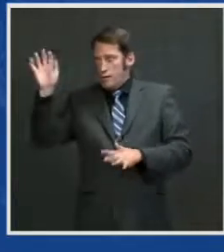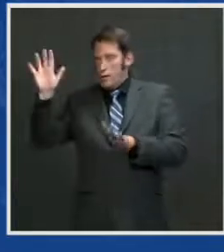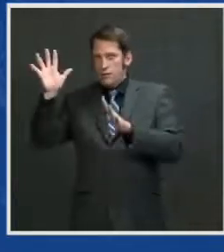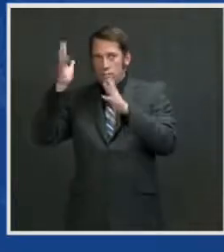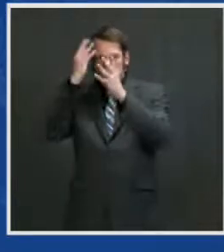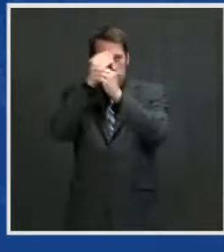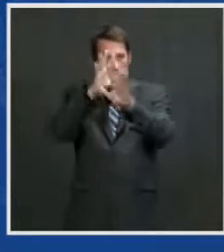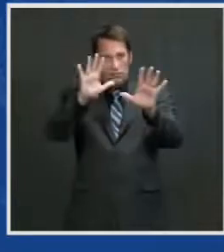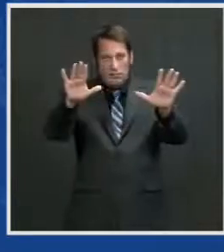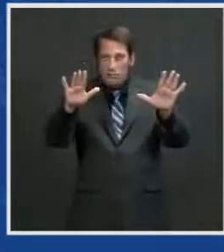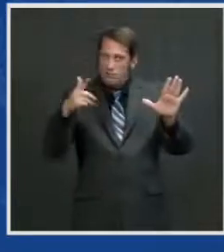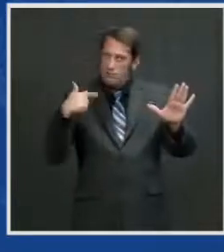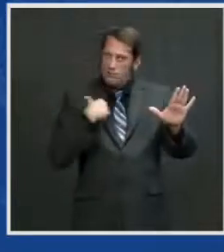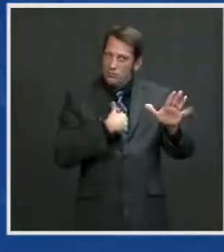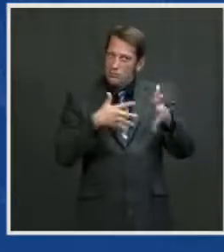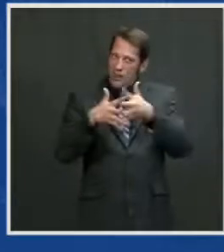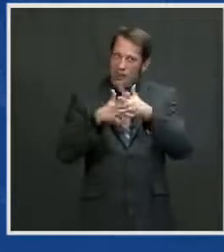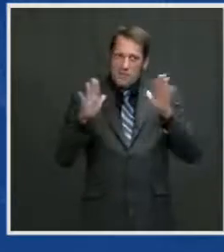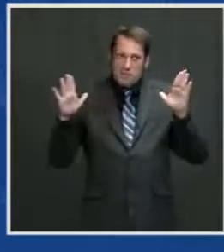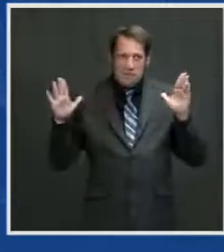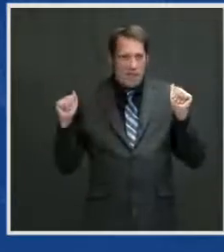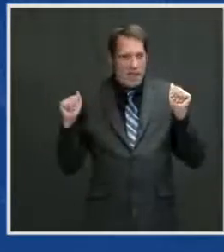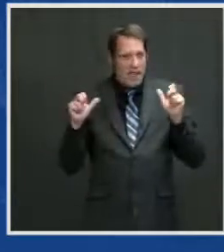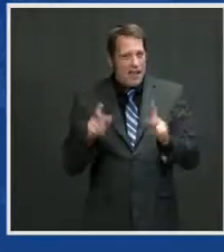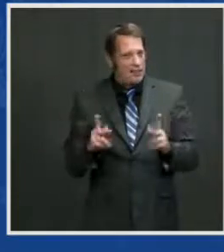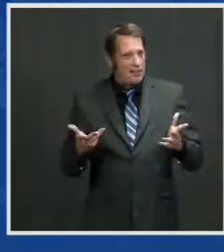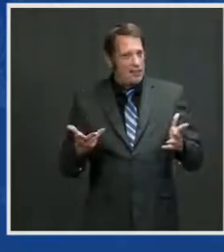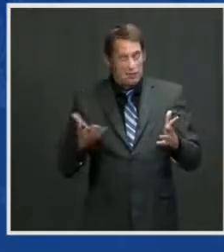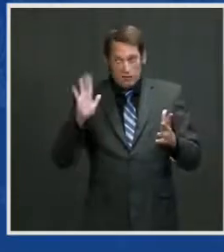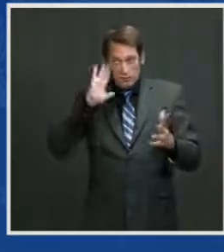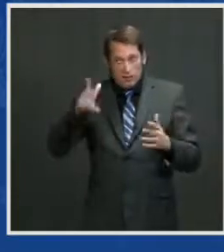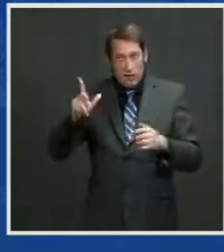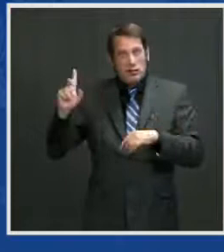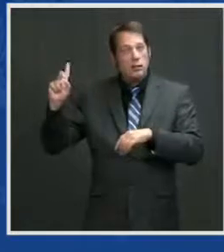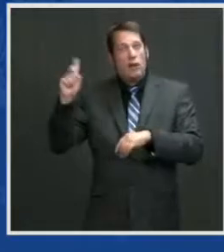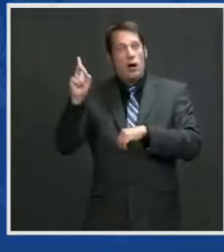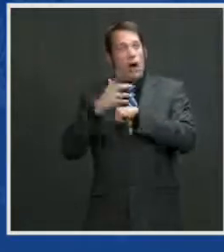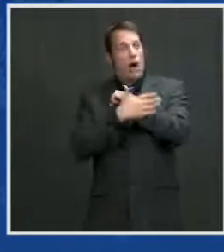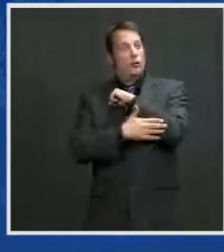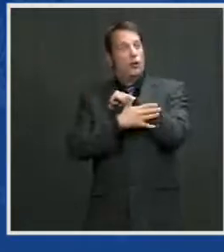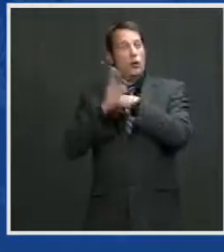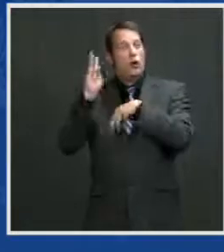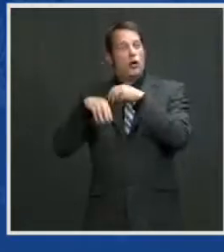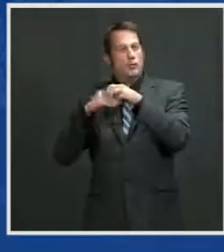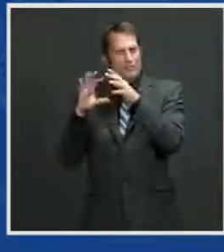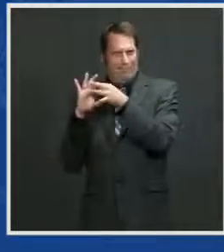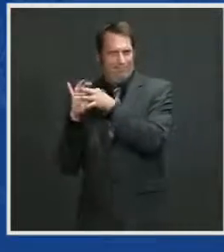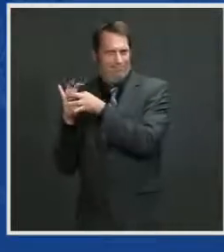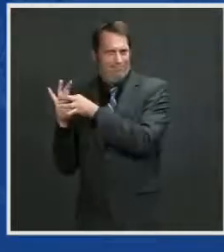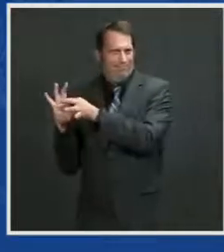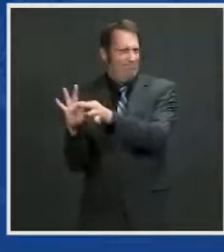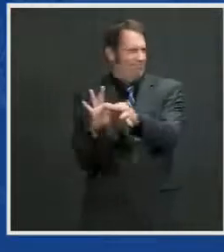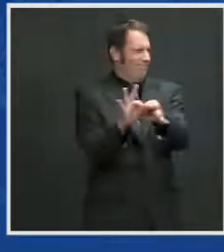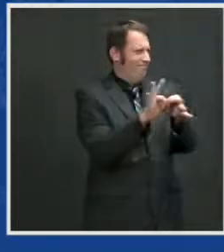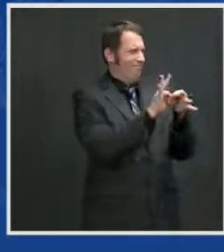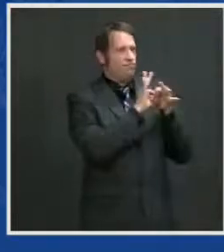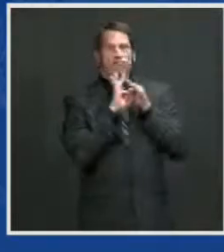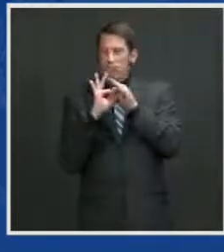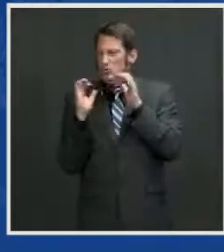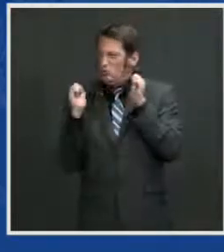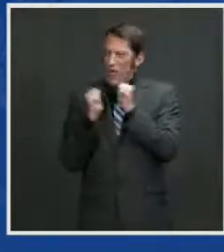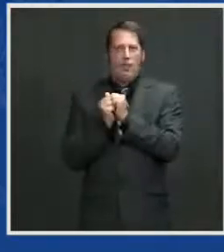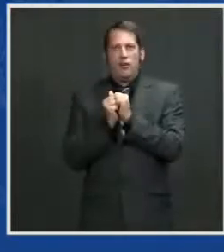and democracies of the world are standing together to tackle the toughest challenges and the issues that matter most to our future.